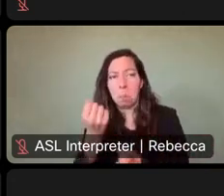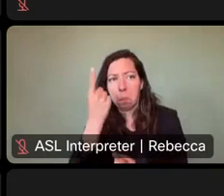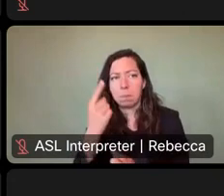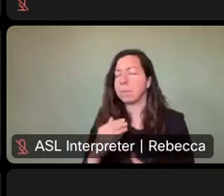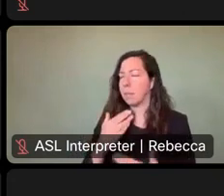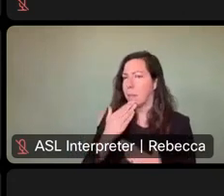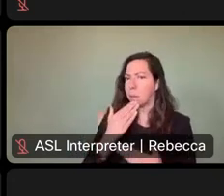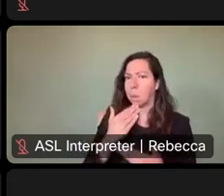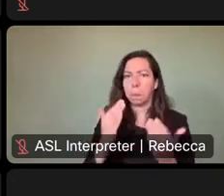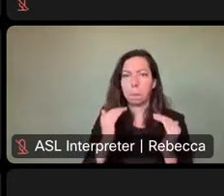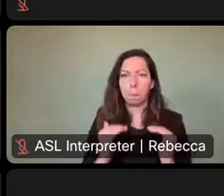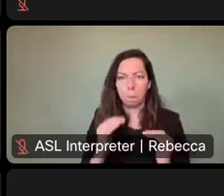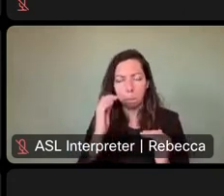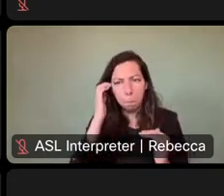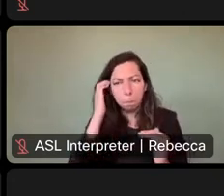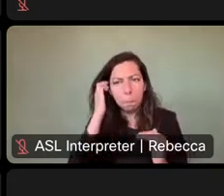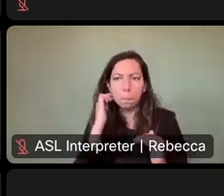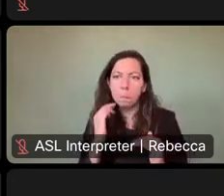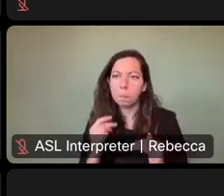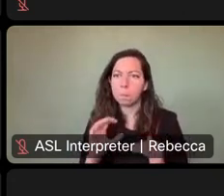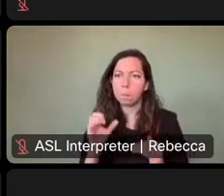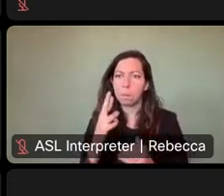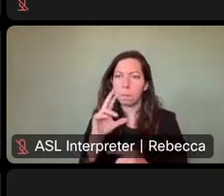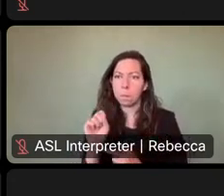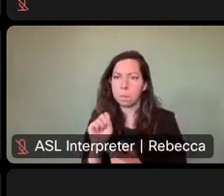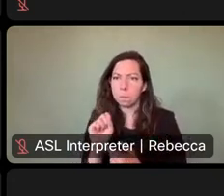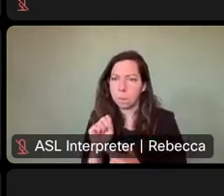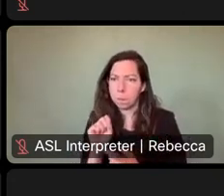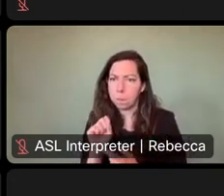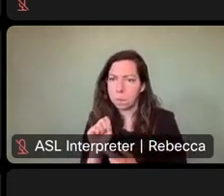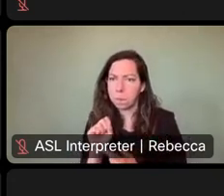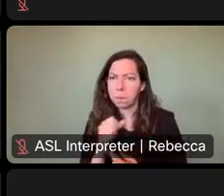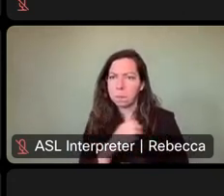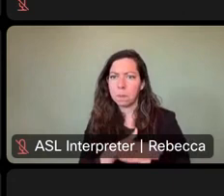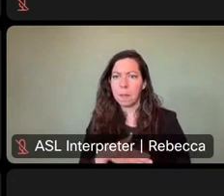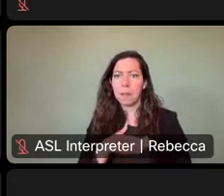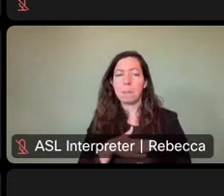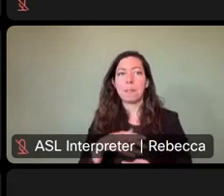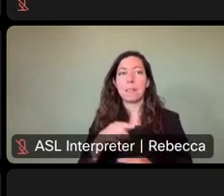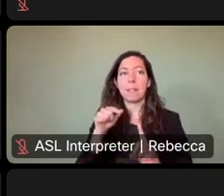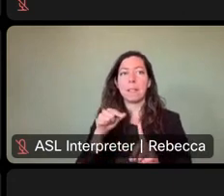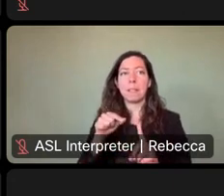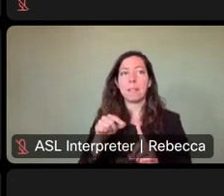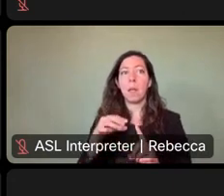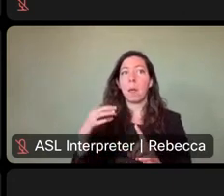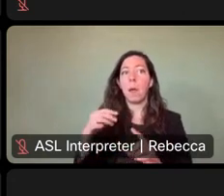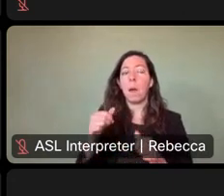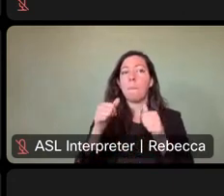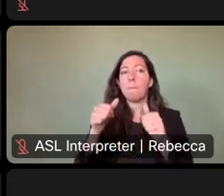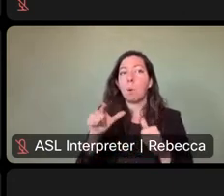Compu Jan. Uh, Chris Bisman says, please post a link to apply for jobs here.